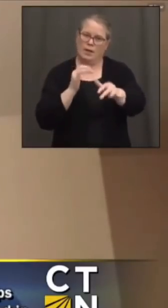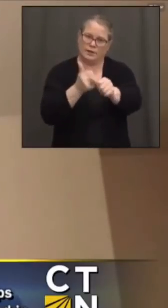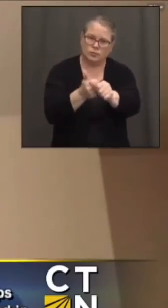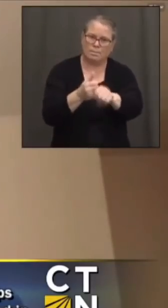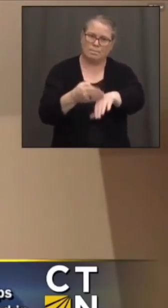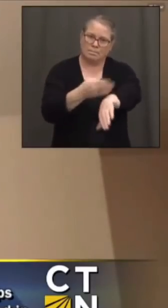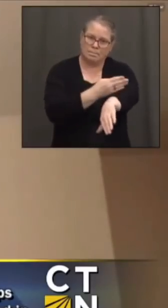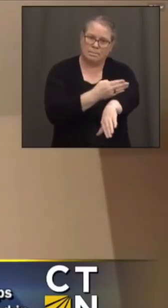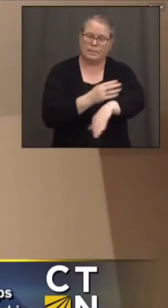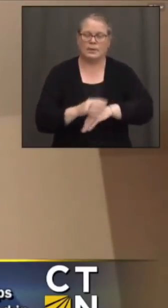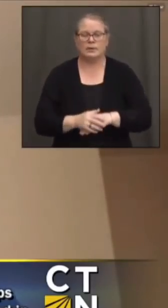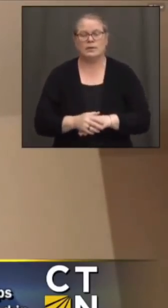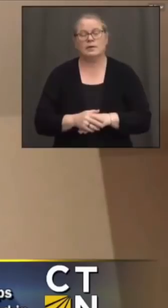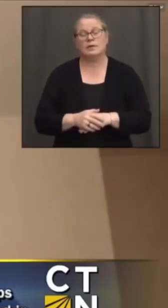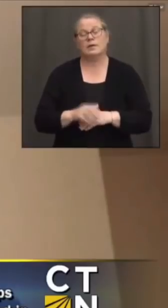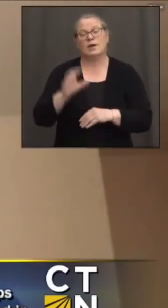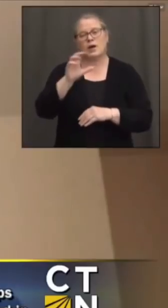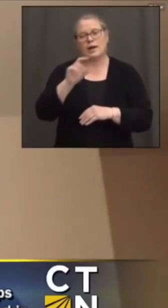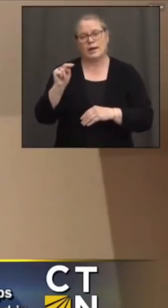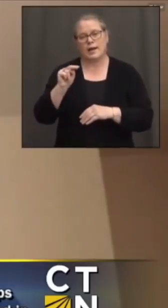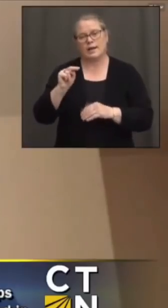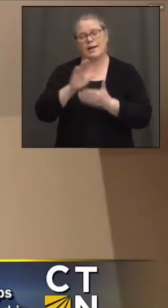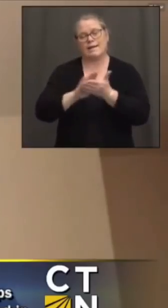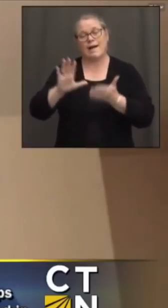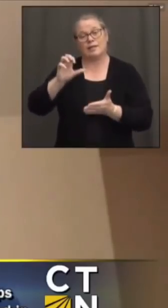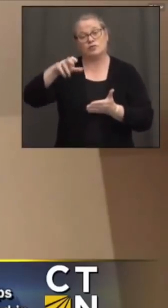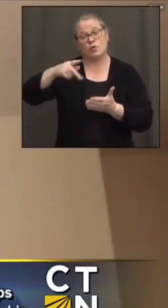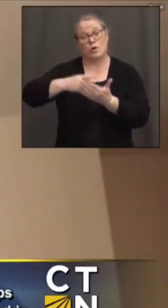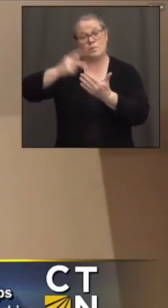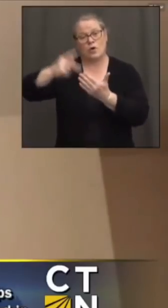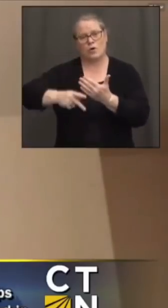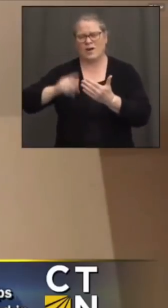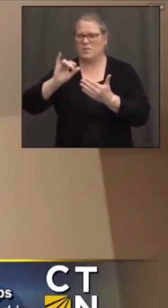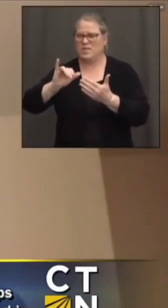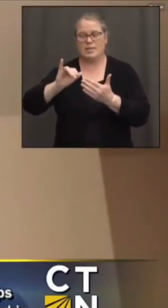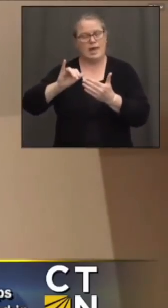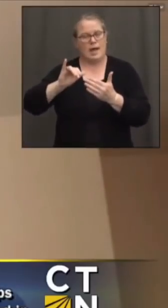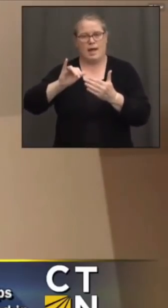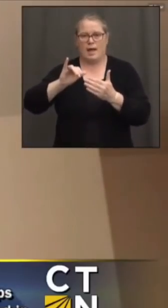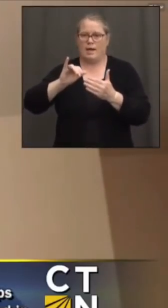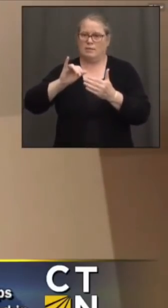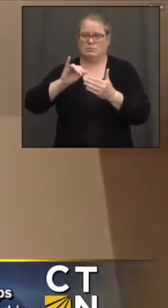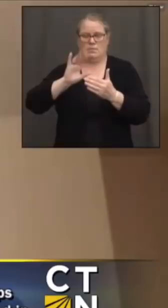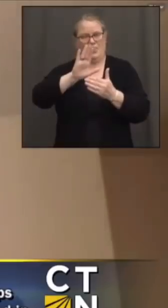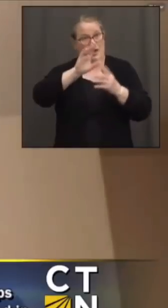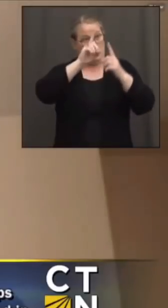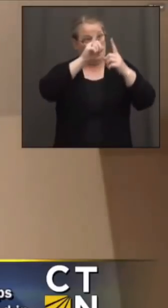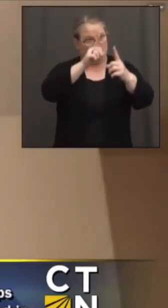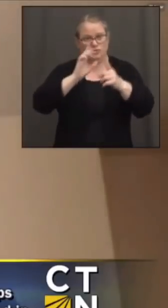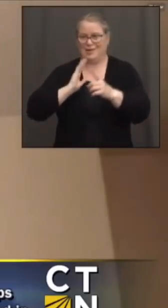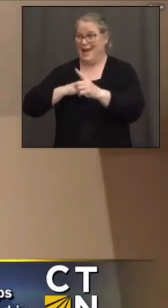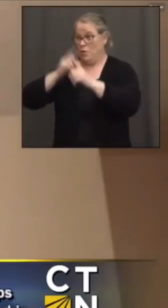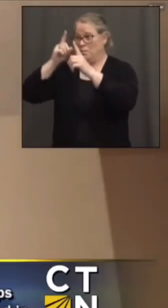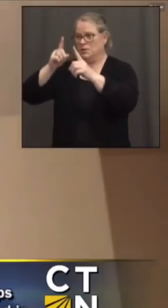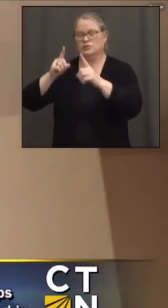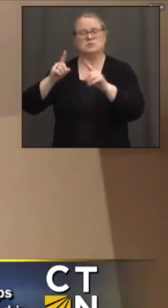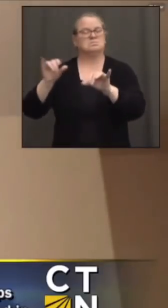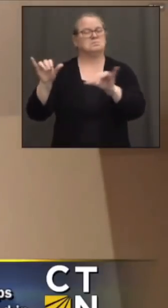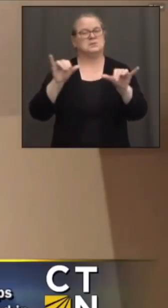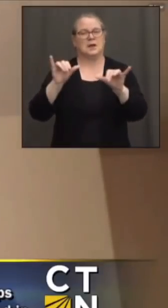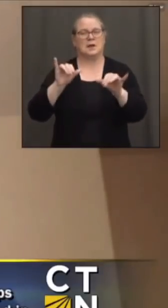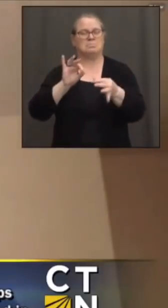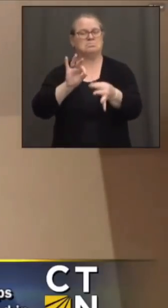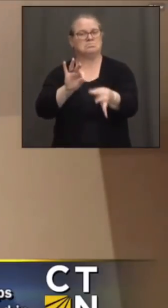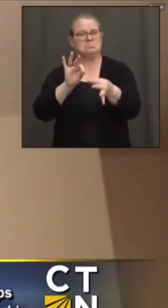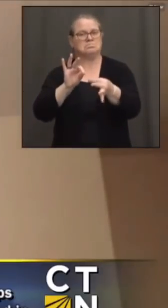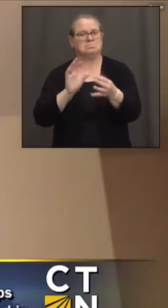program, I think, speaks directly to our mission at CSCU, that mission of access, but also for social